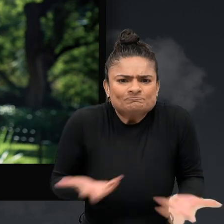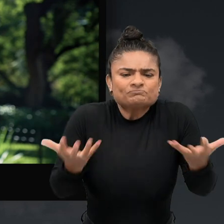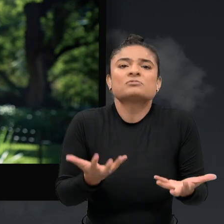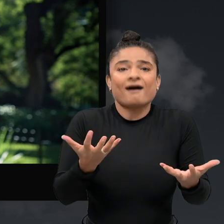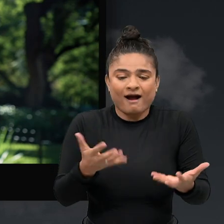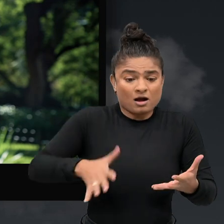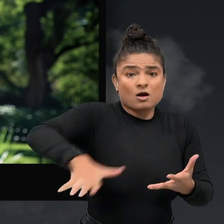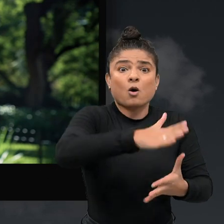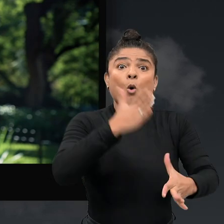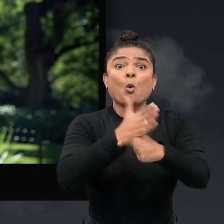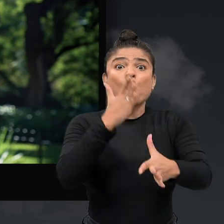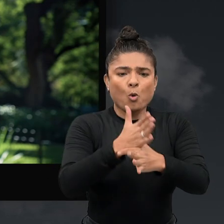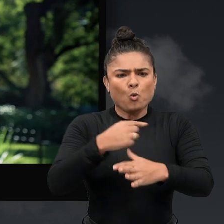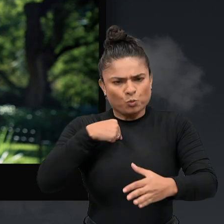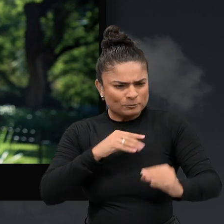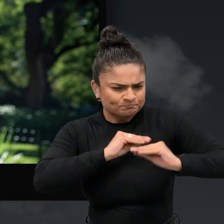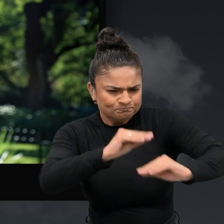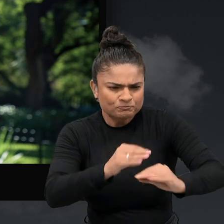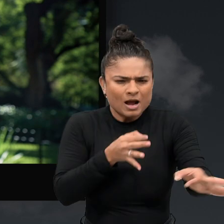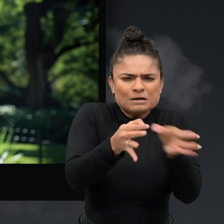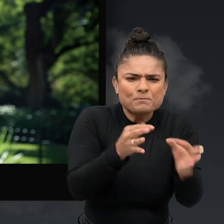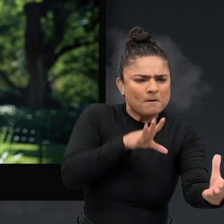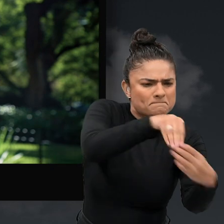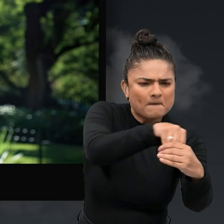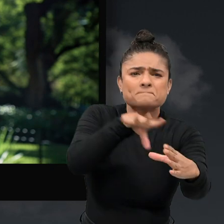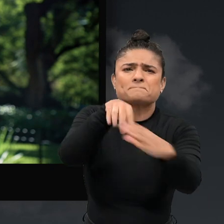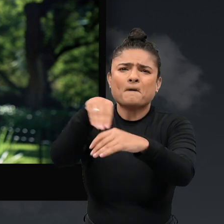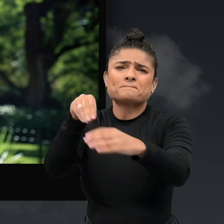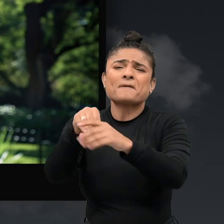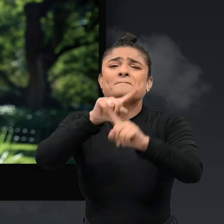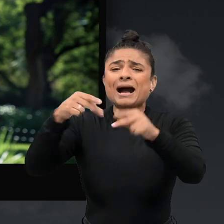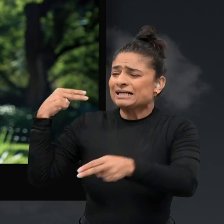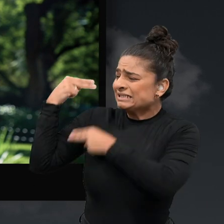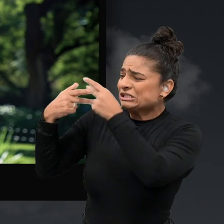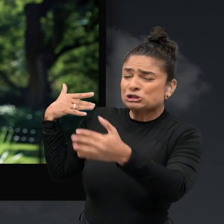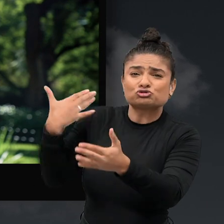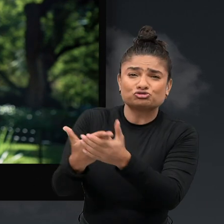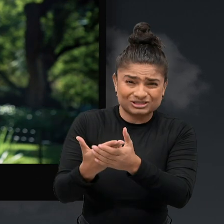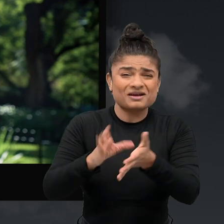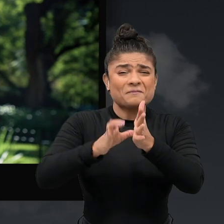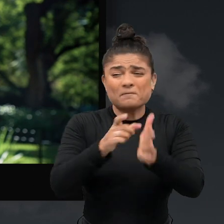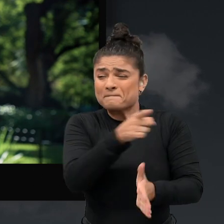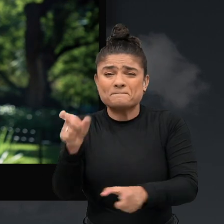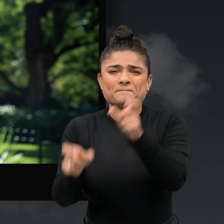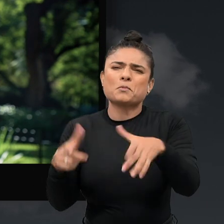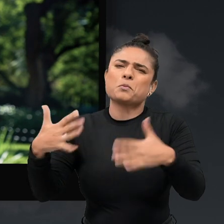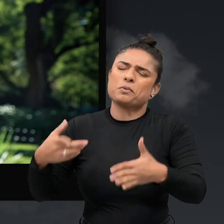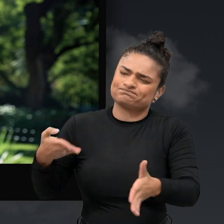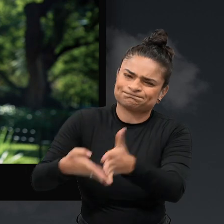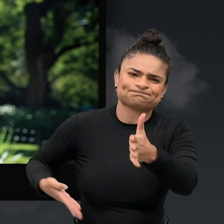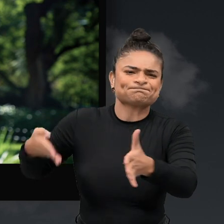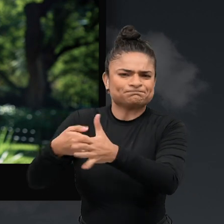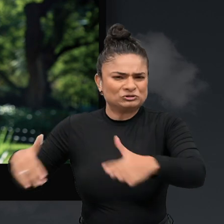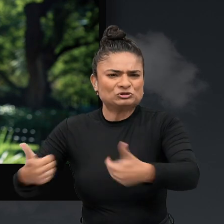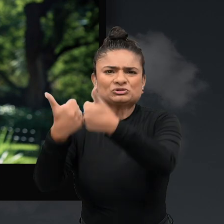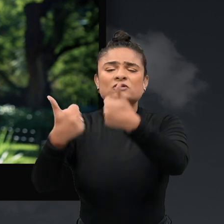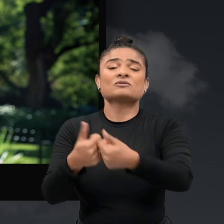put into the workplace because it's been very difficult historically for people with disabilities to even get qualified